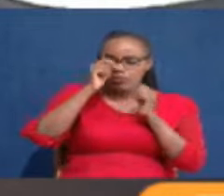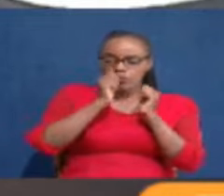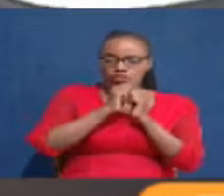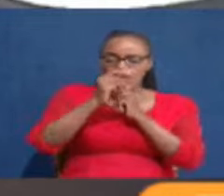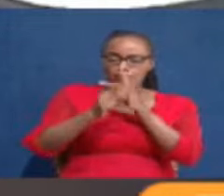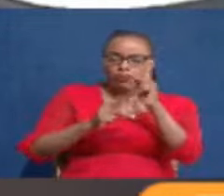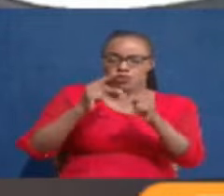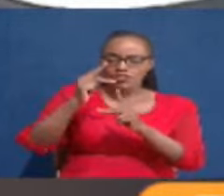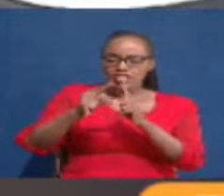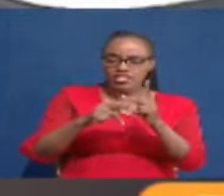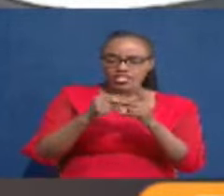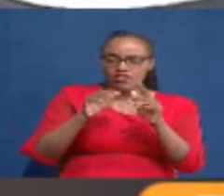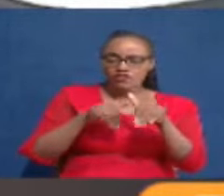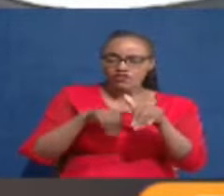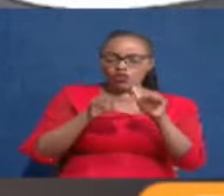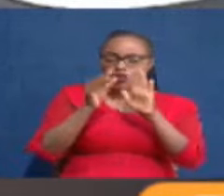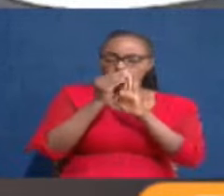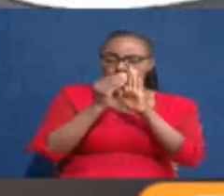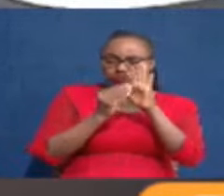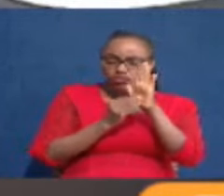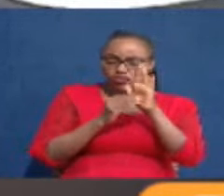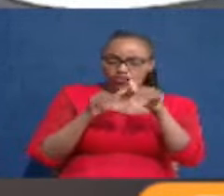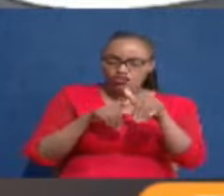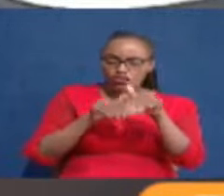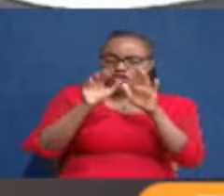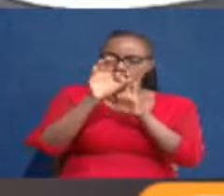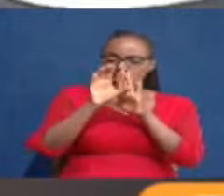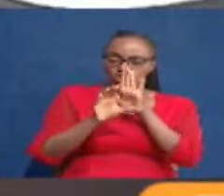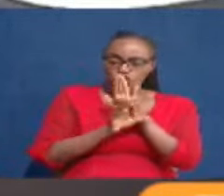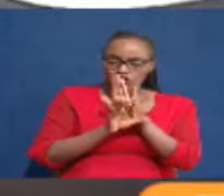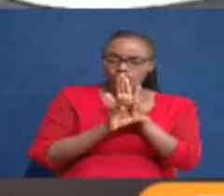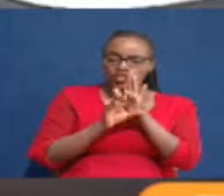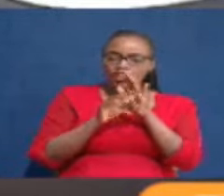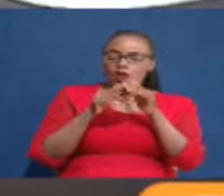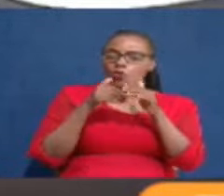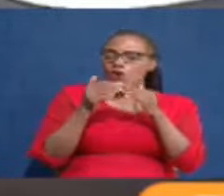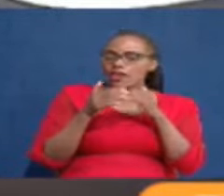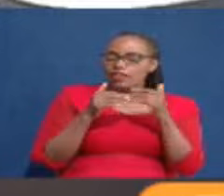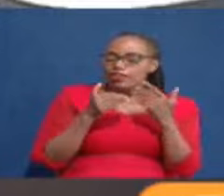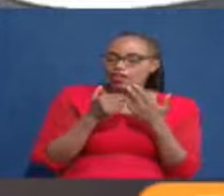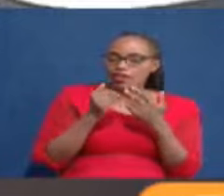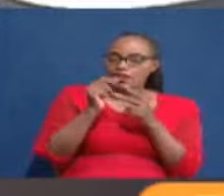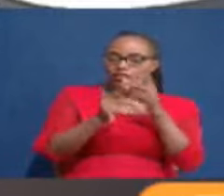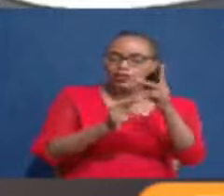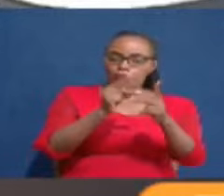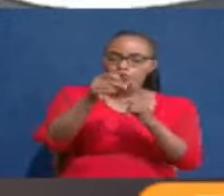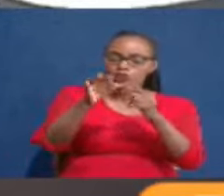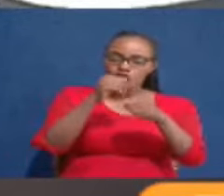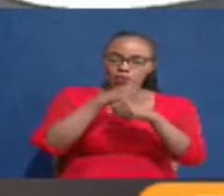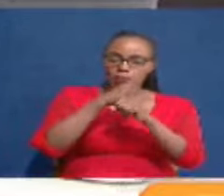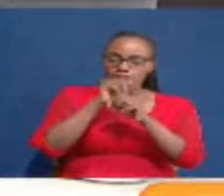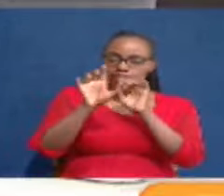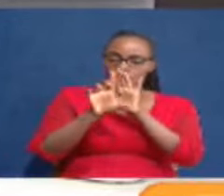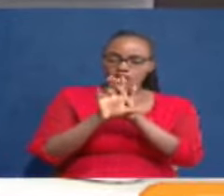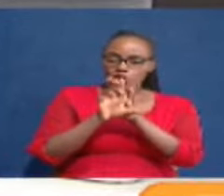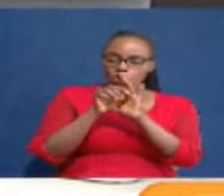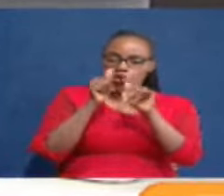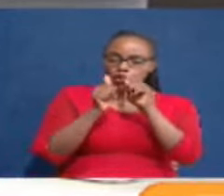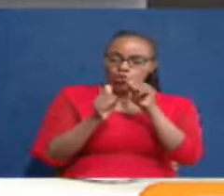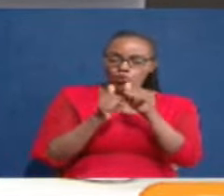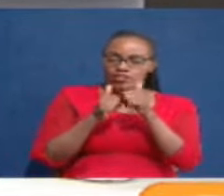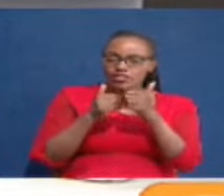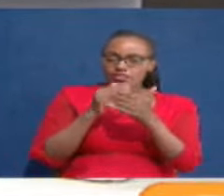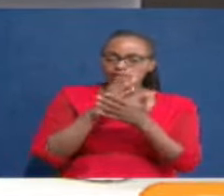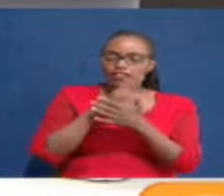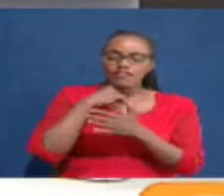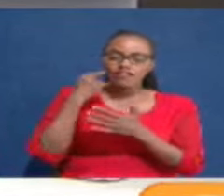following the law and adhering to the Constitution even in the process of making laws which is the irony